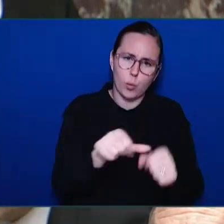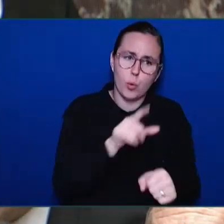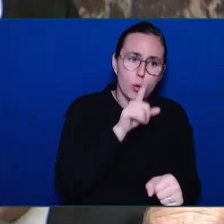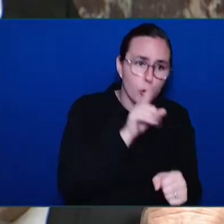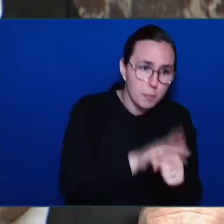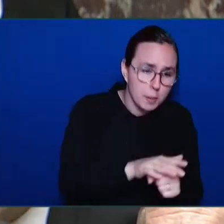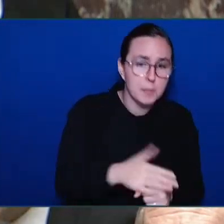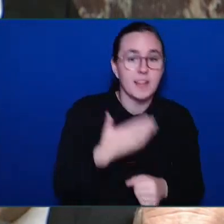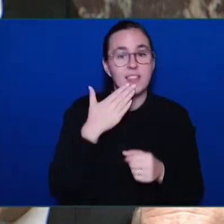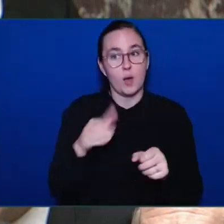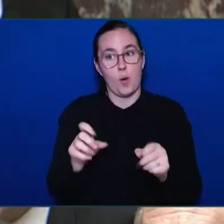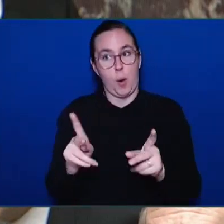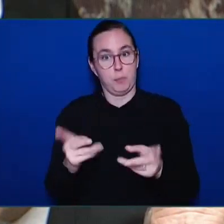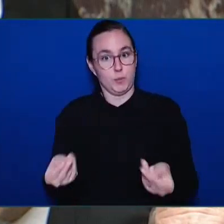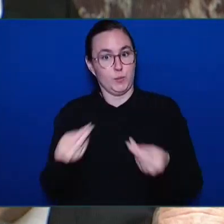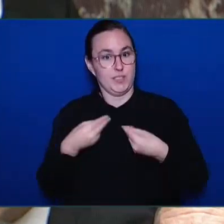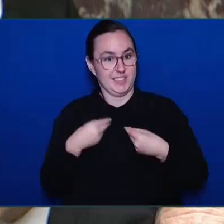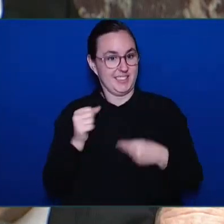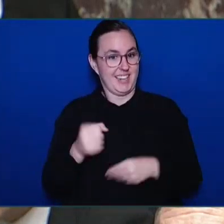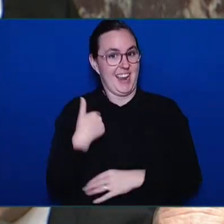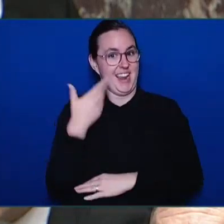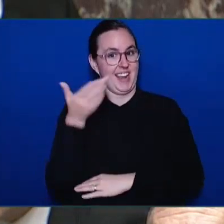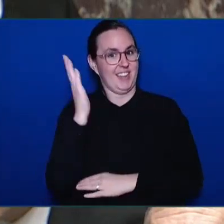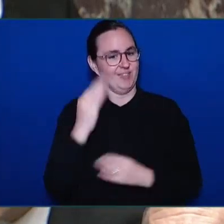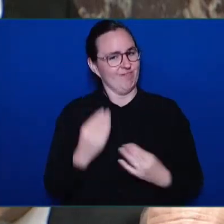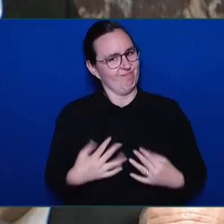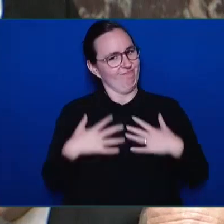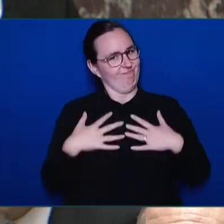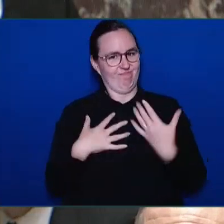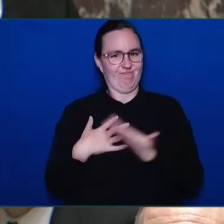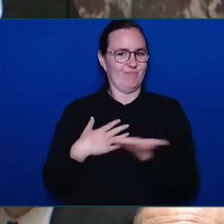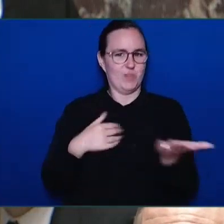province and to celebrate their accomplishments with all of you.